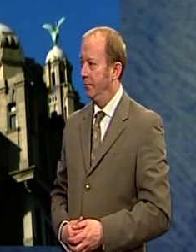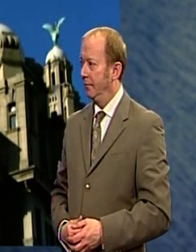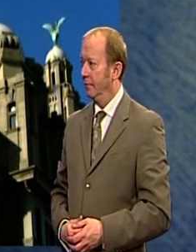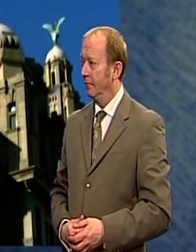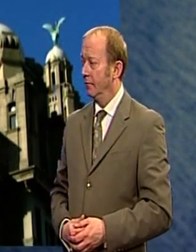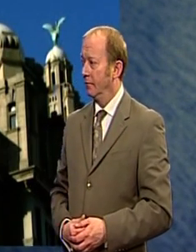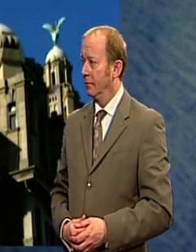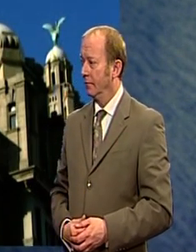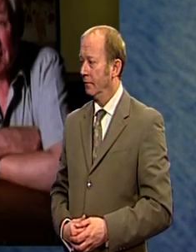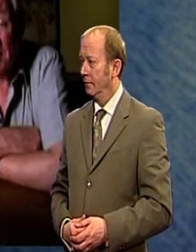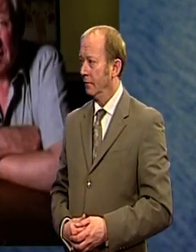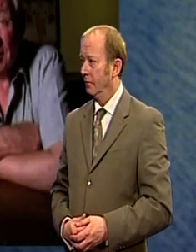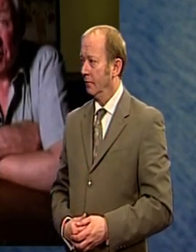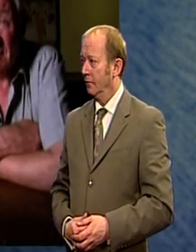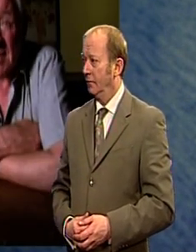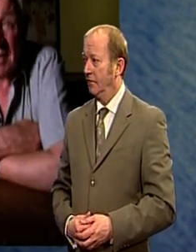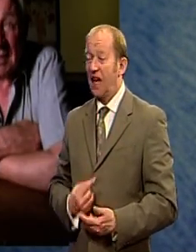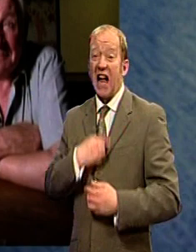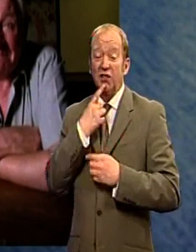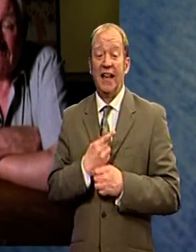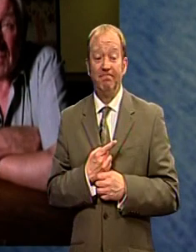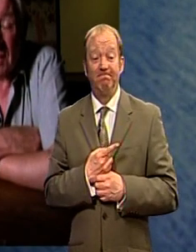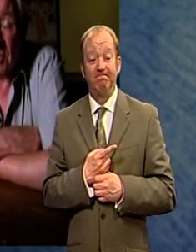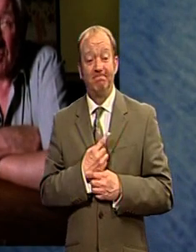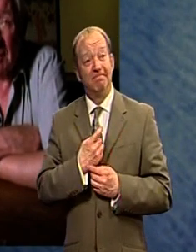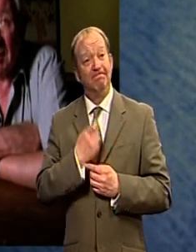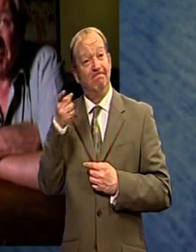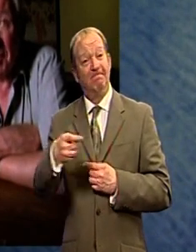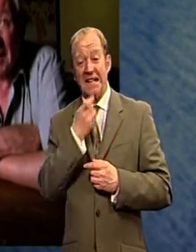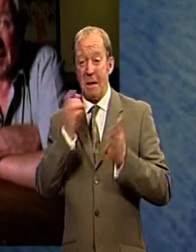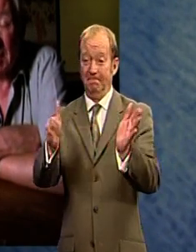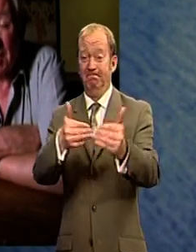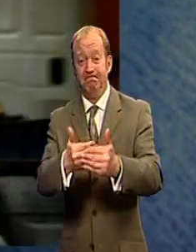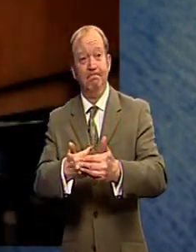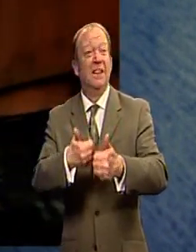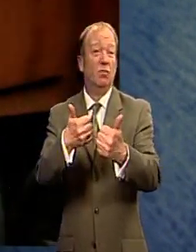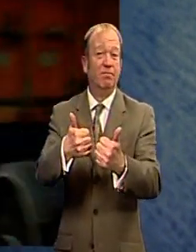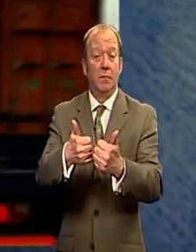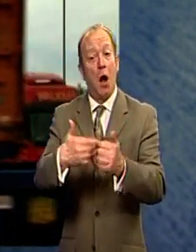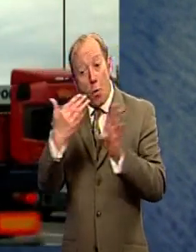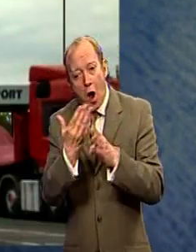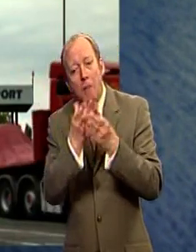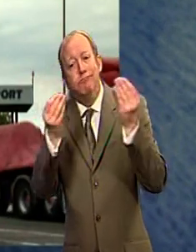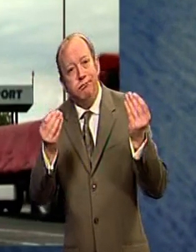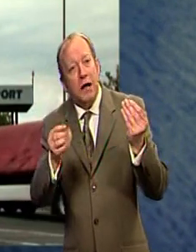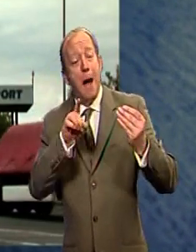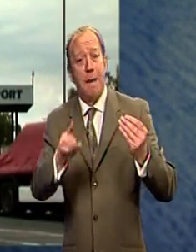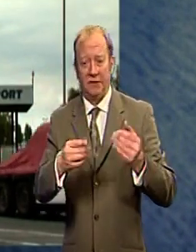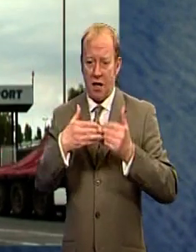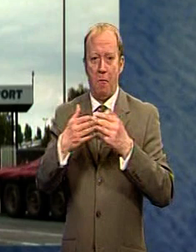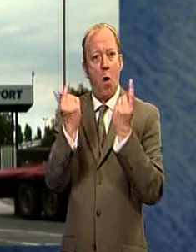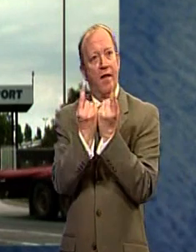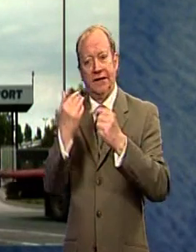I've got to admit, it's got to be a good invention, hasn't it? It's done away with a lot of work, but they're carrying more cargo, aren't they?